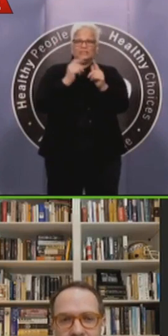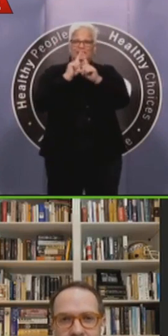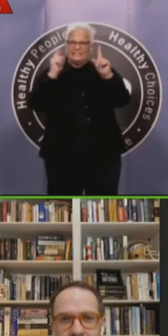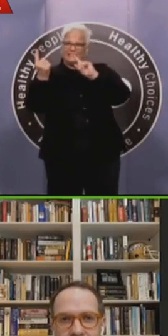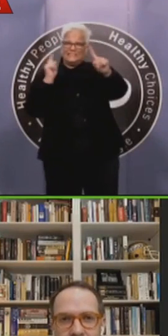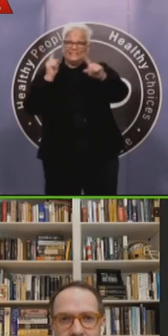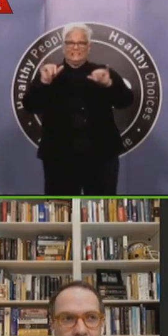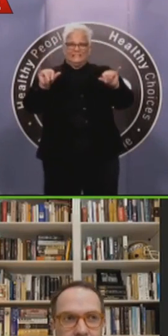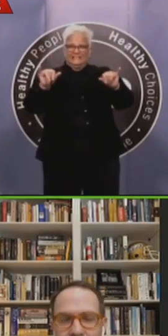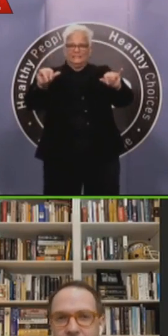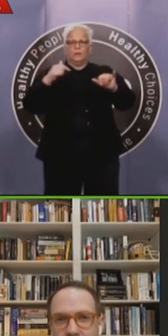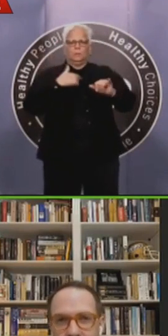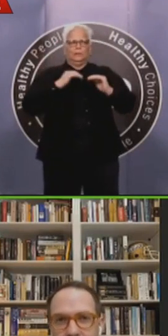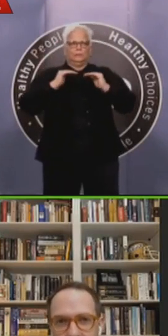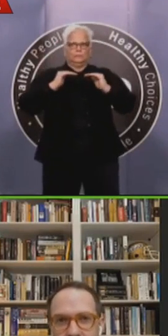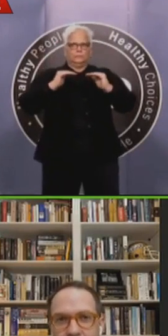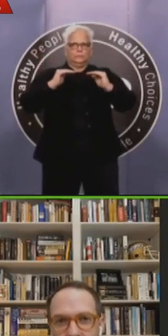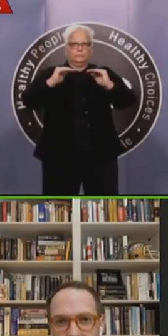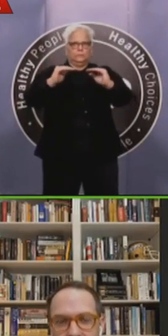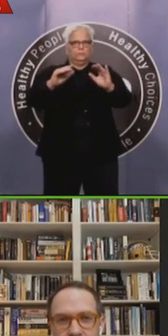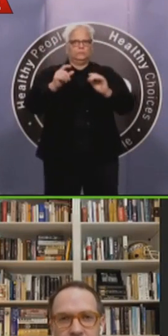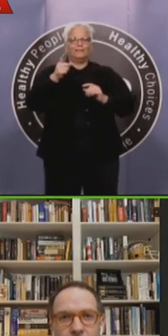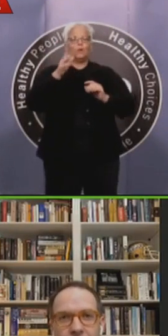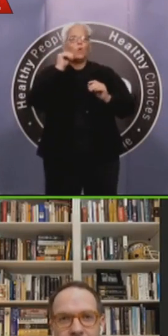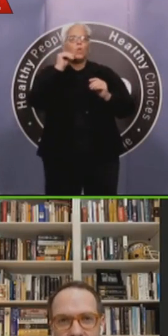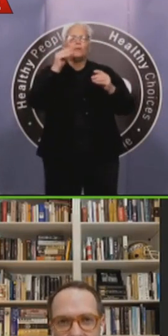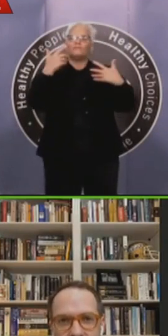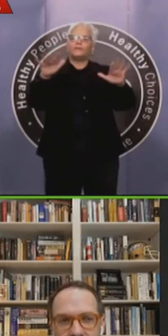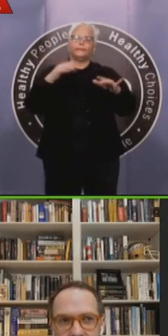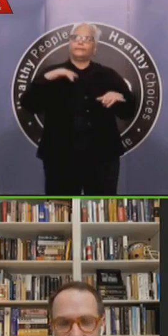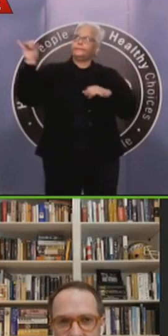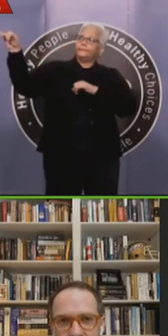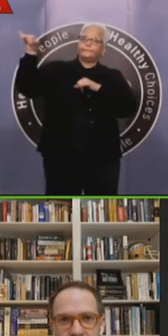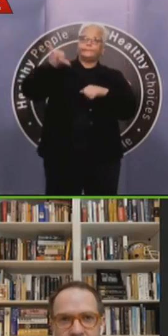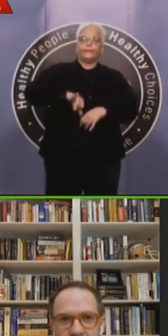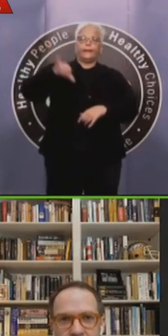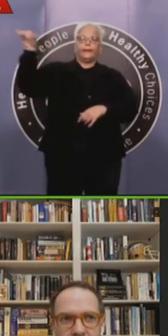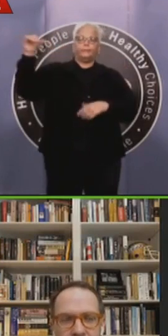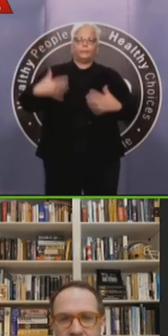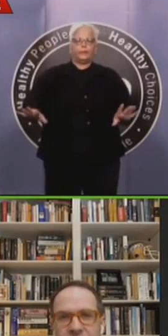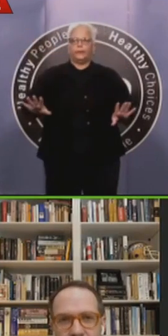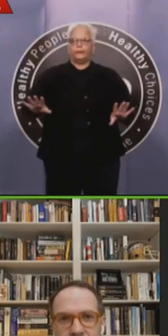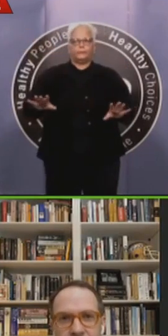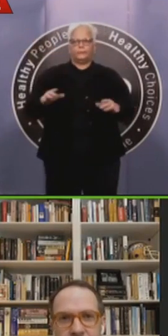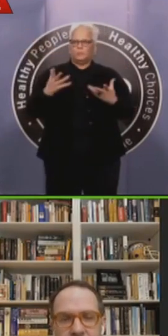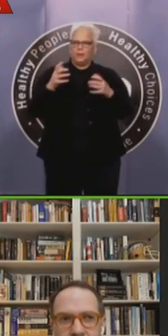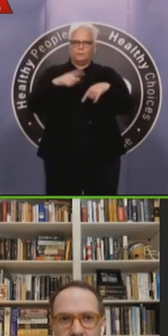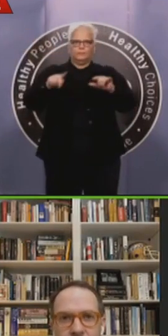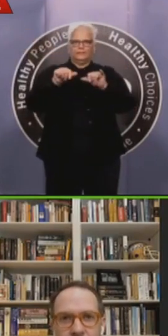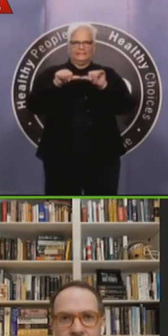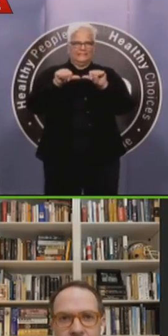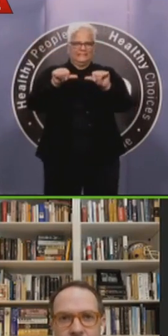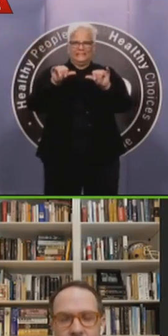community, uh, then everything we've done to date will be for naught. And so maintaining, as Dr. Dart said, that vigilance,